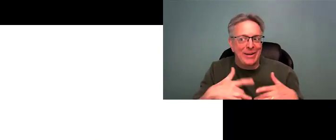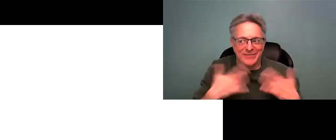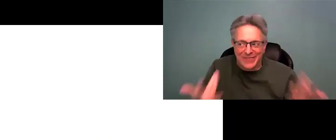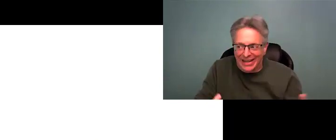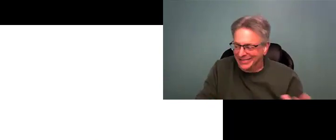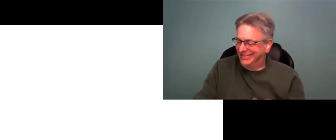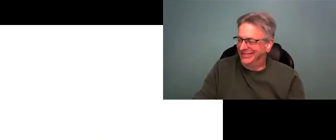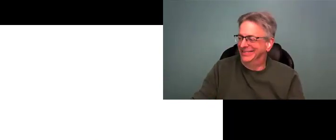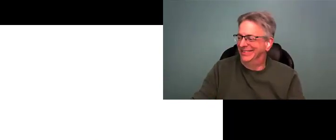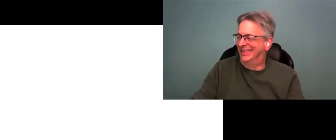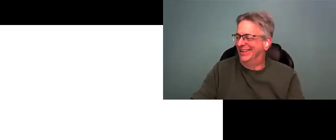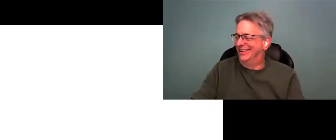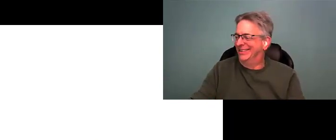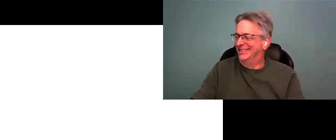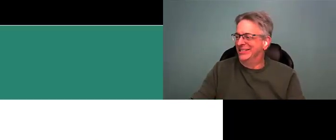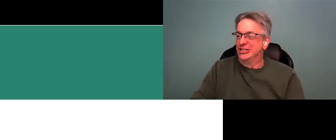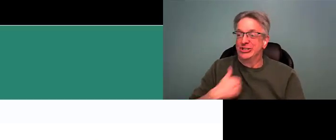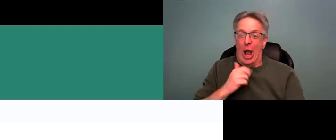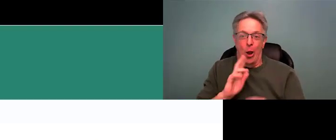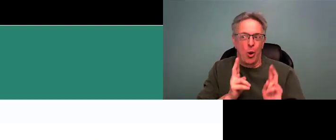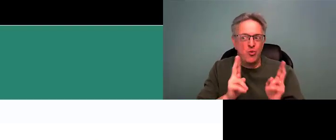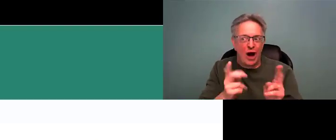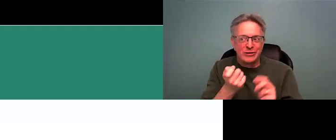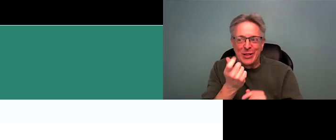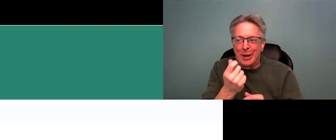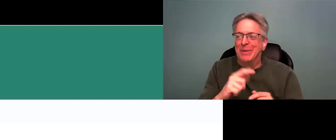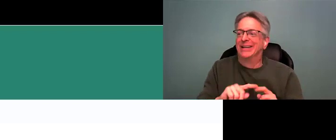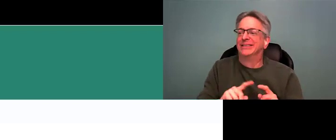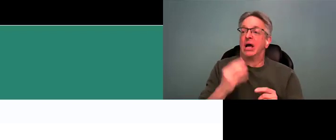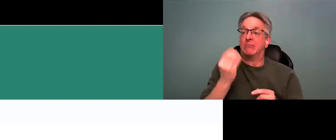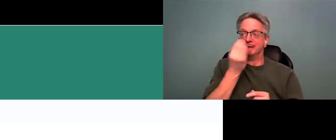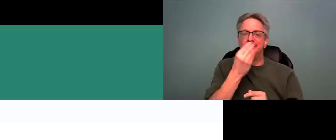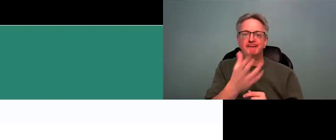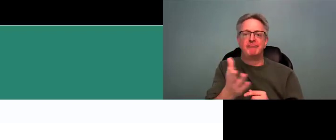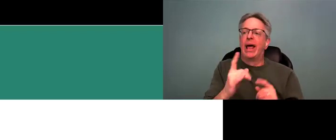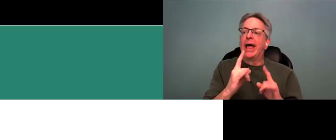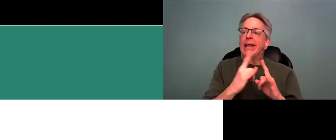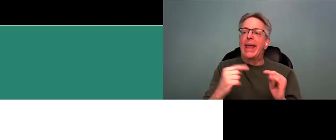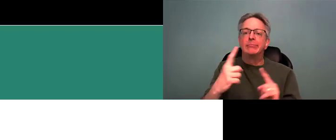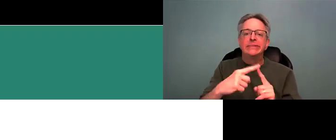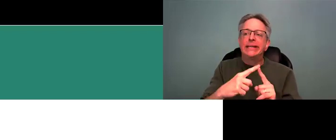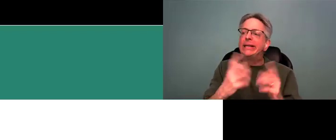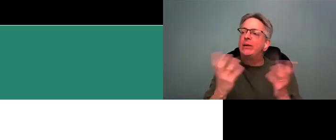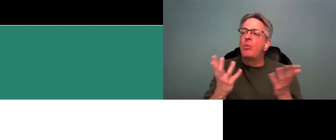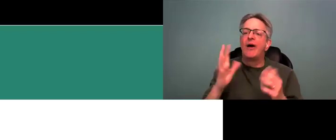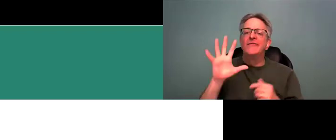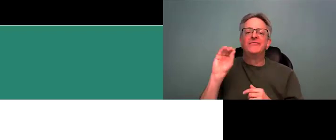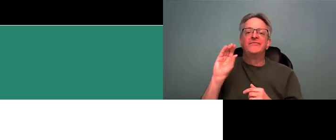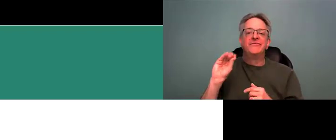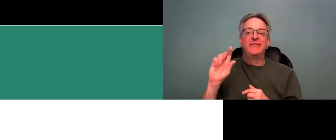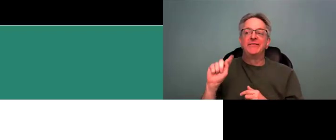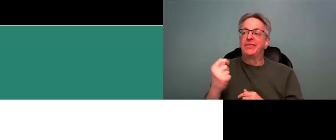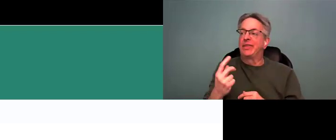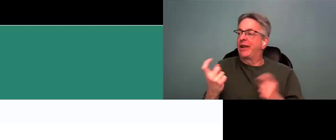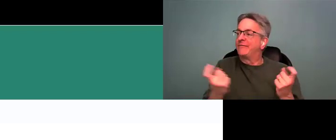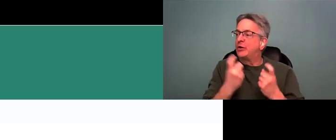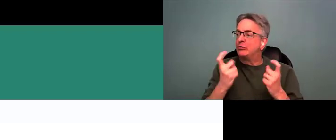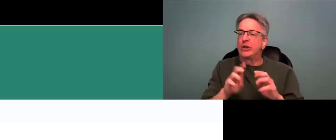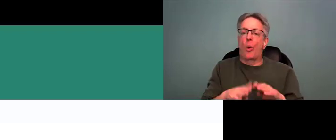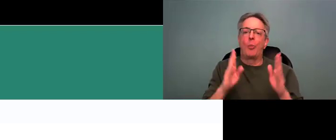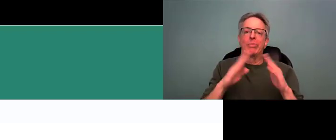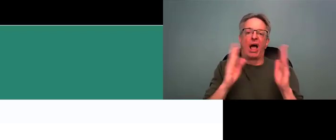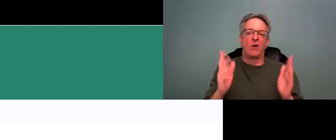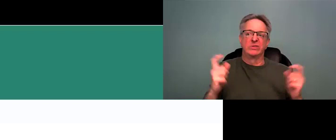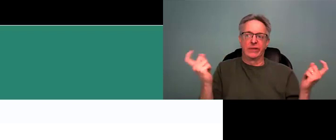Okay. So I want to get, update you on some upcoming MDE-LIO events. I'm going to have to rush a little bit here. But just so you know, Camp T is having their